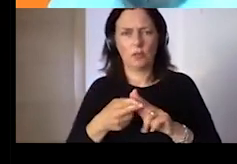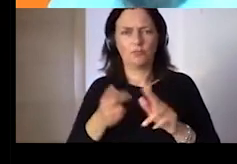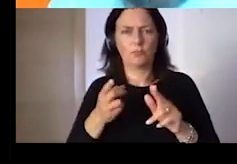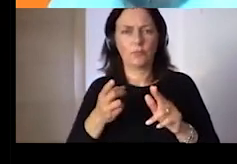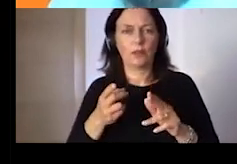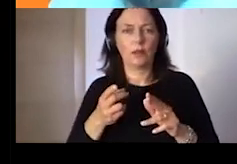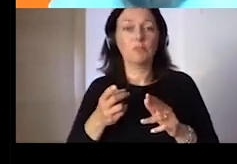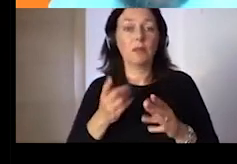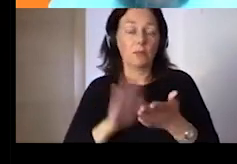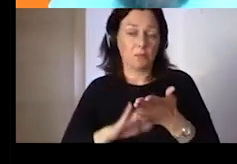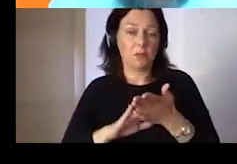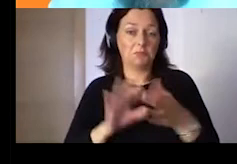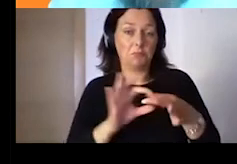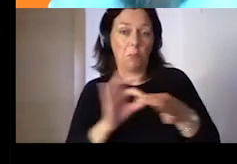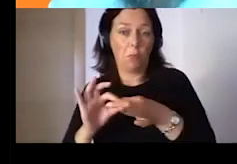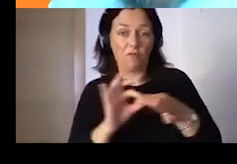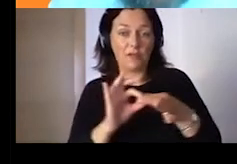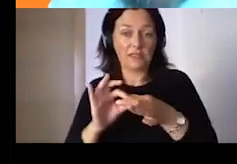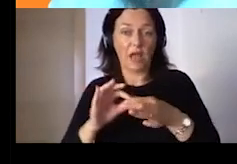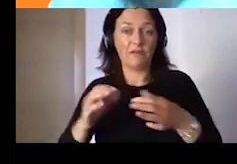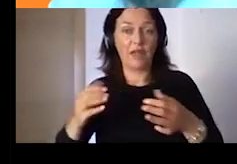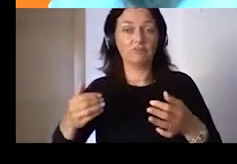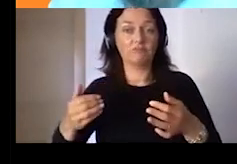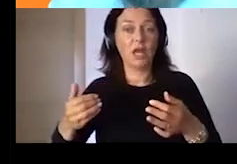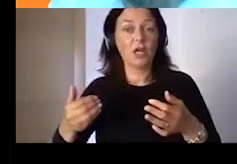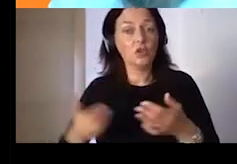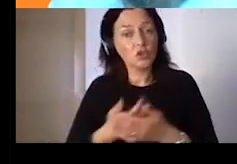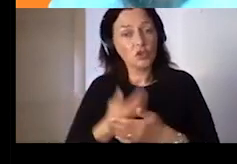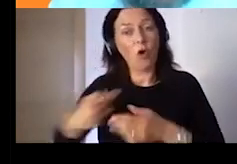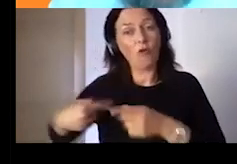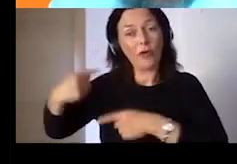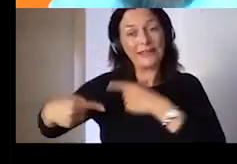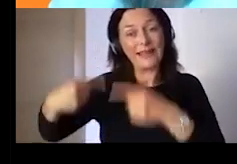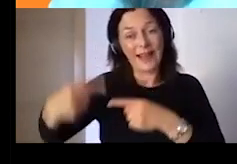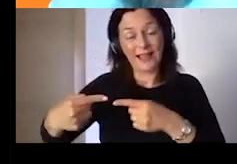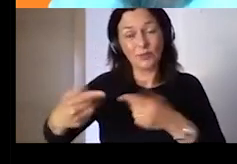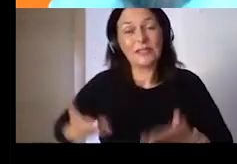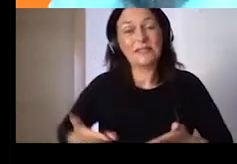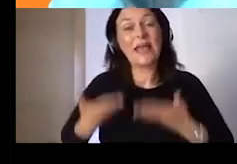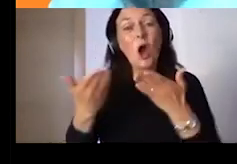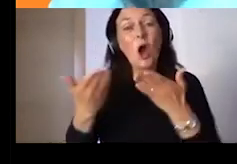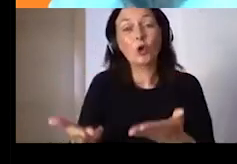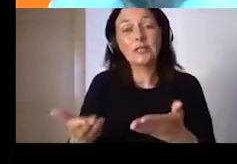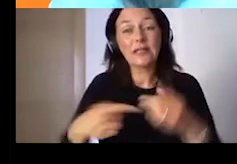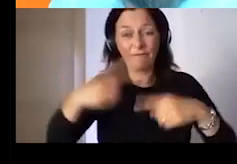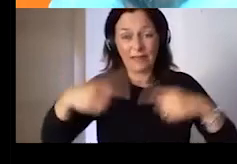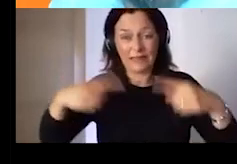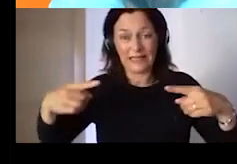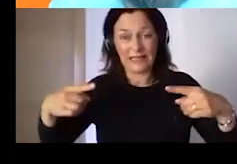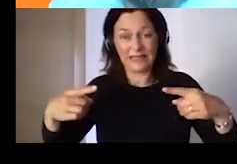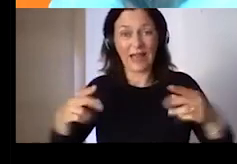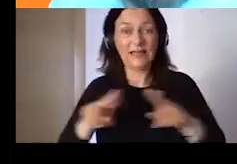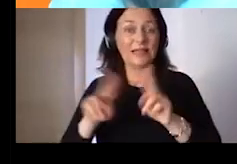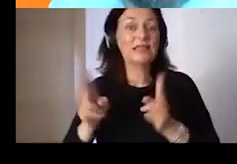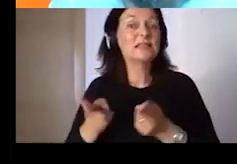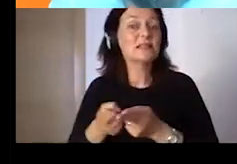but at the same time, they grow up without a correct set